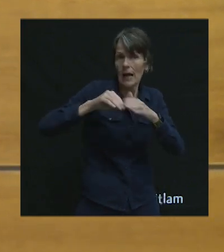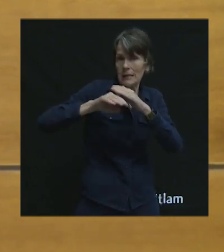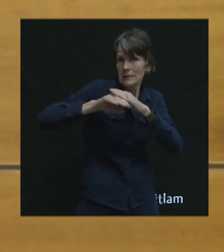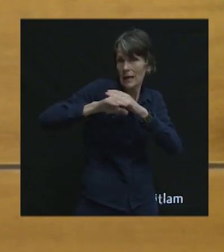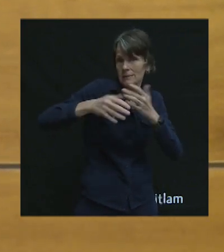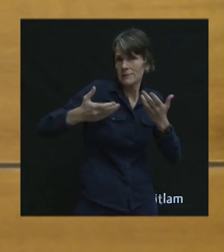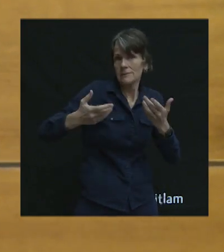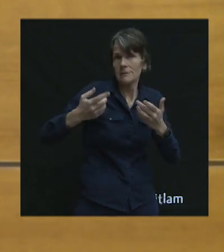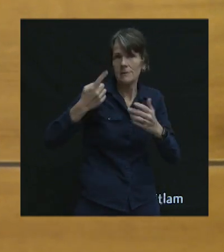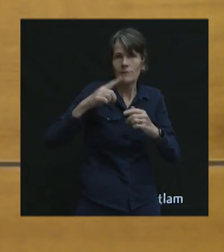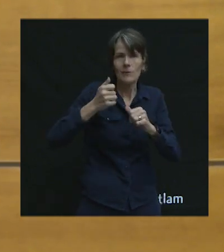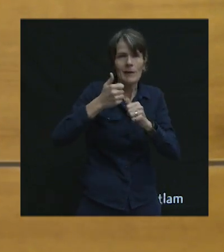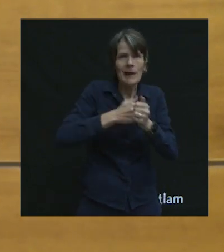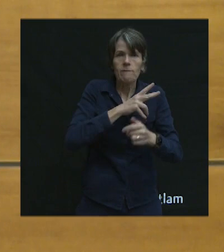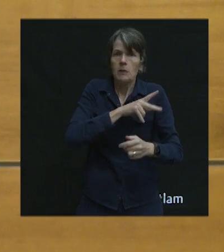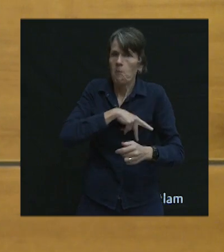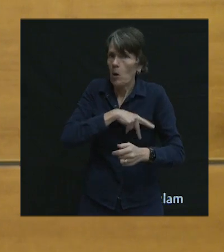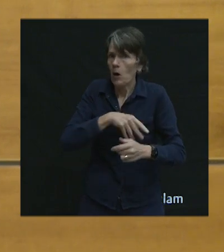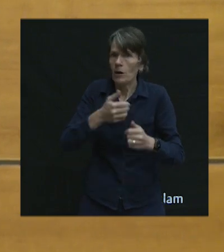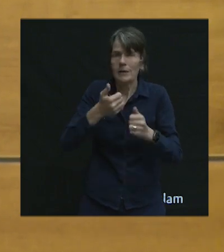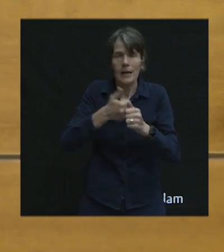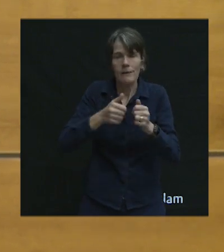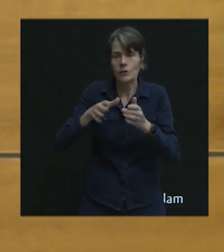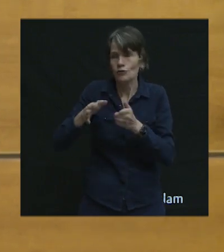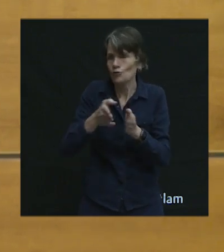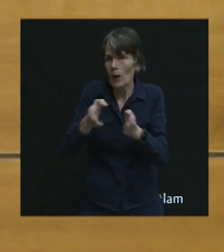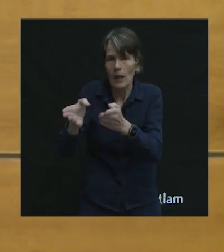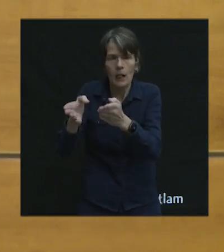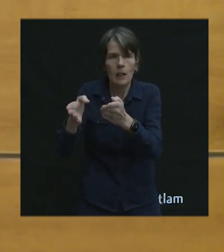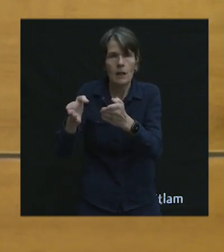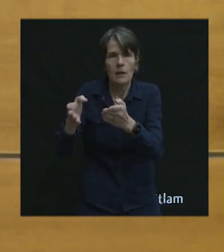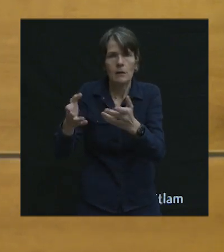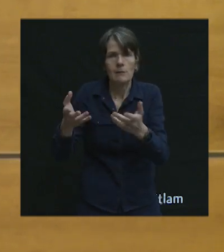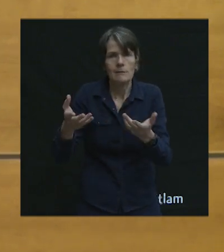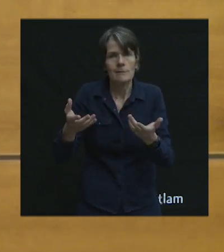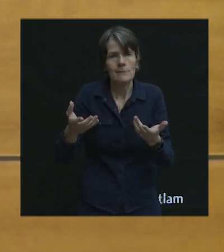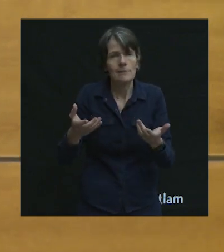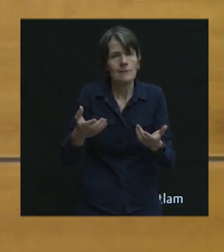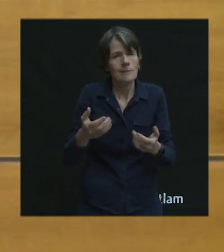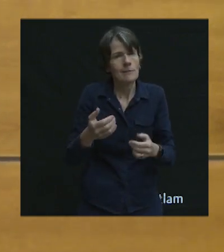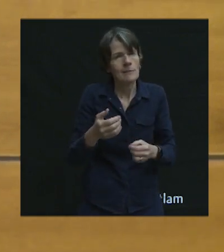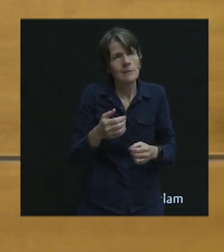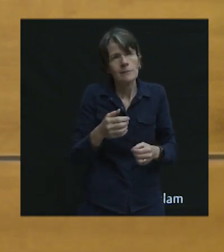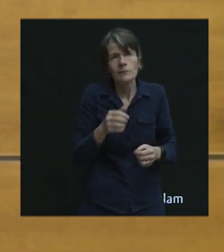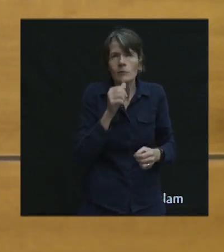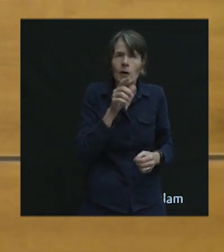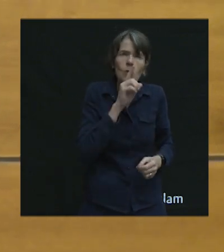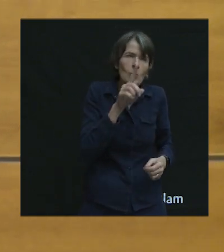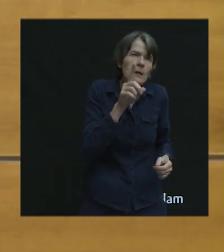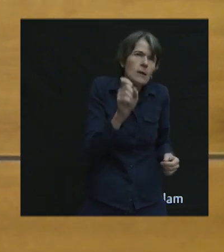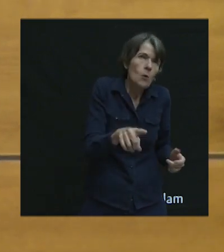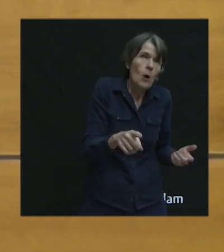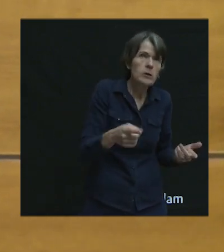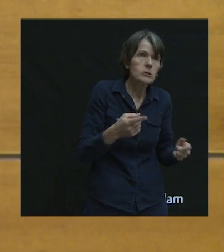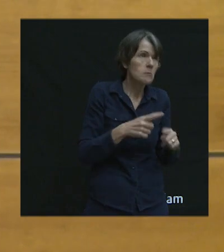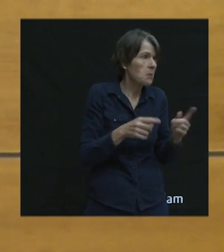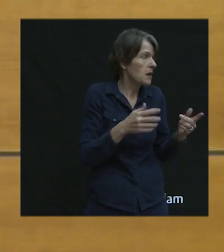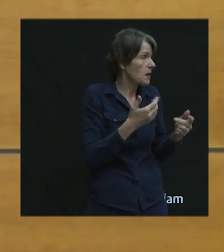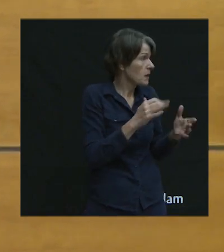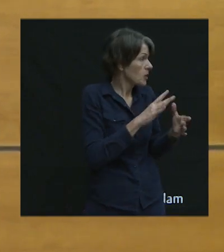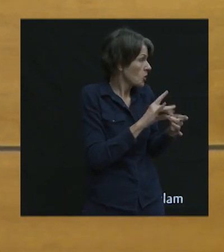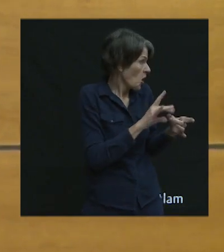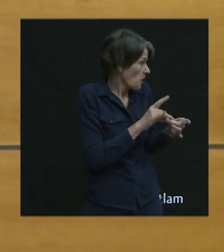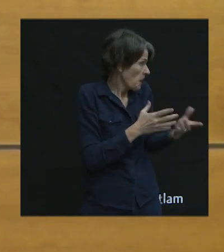to every park and trail. So, not necessarily a question in there, but does anyone want to comment,